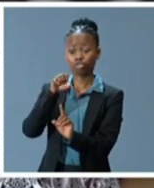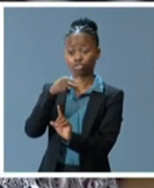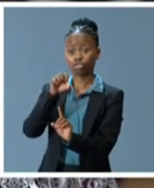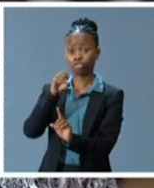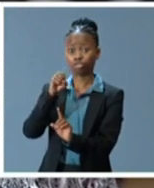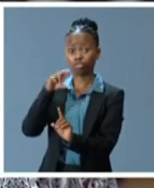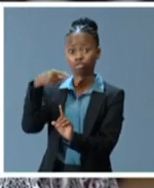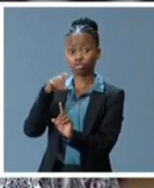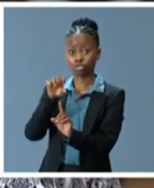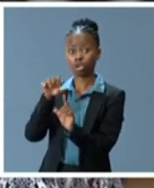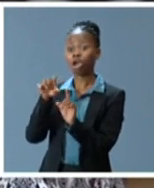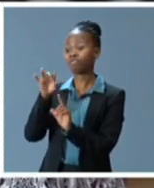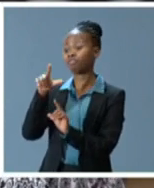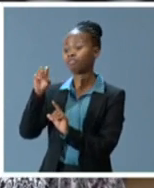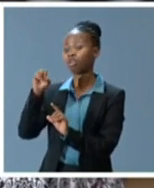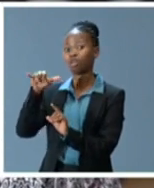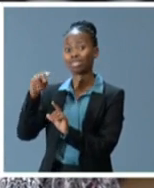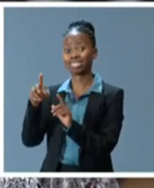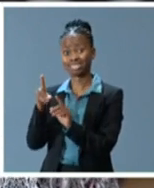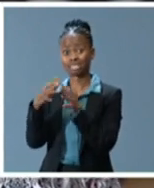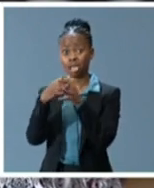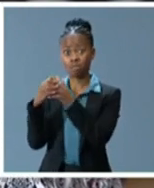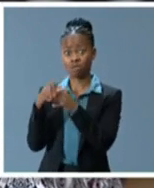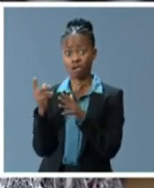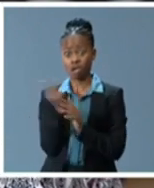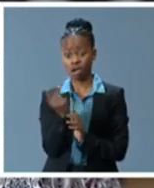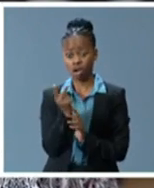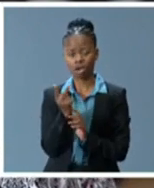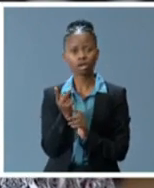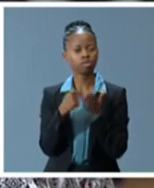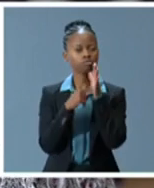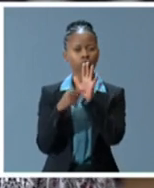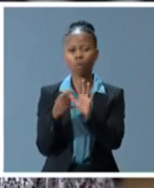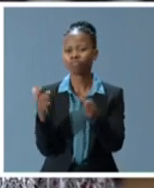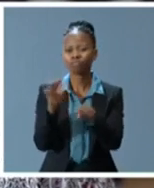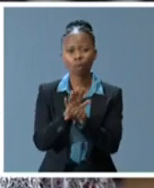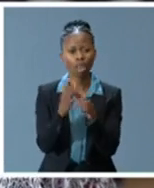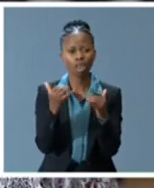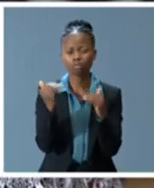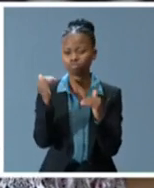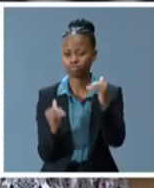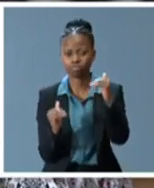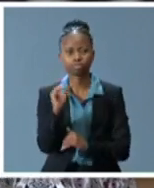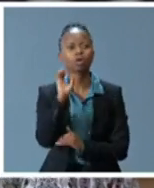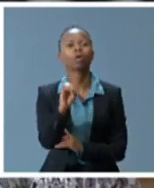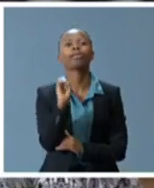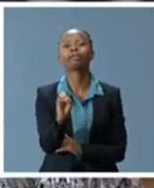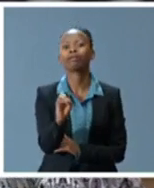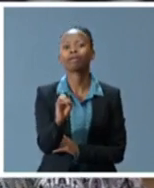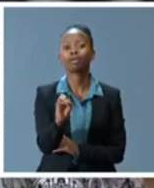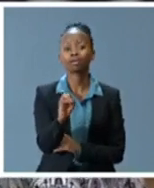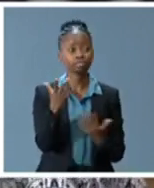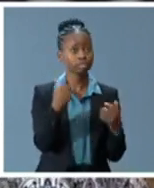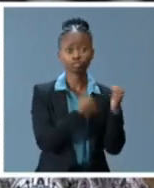combined to reveal with dramatic effect the resilient and deadly connection between structural